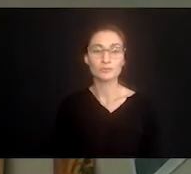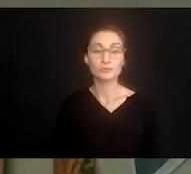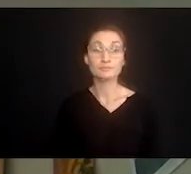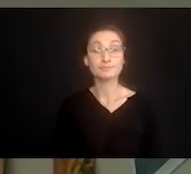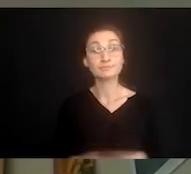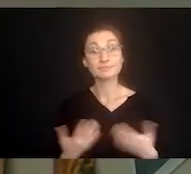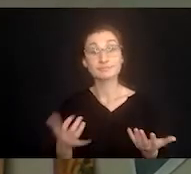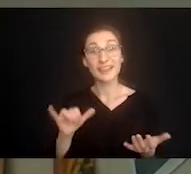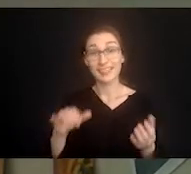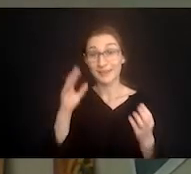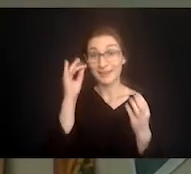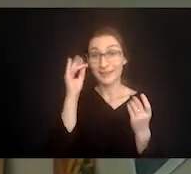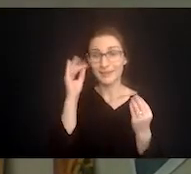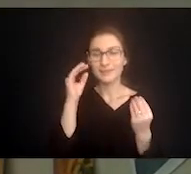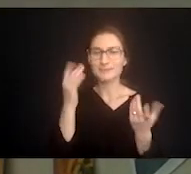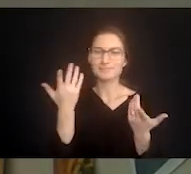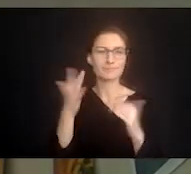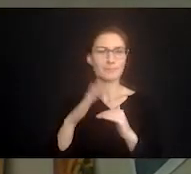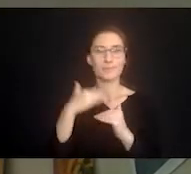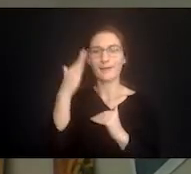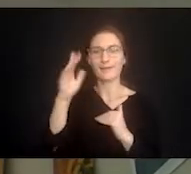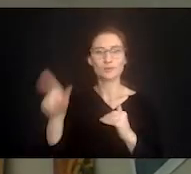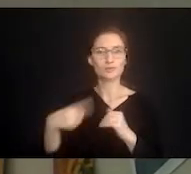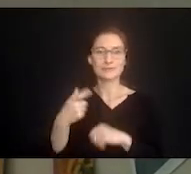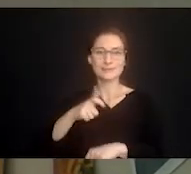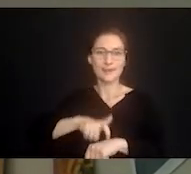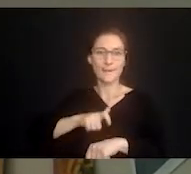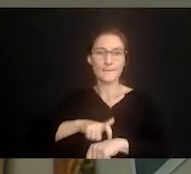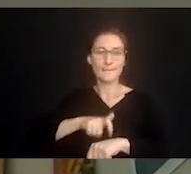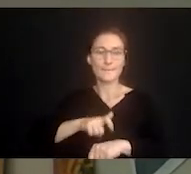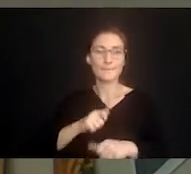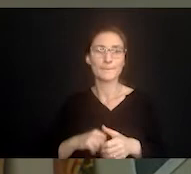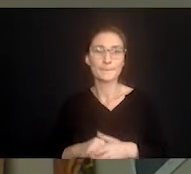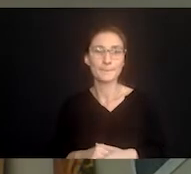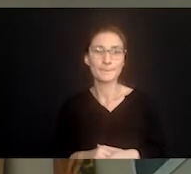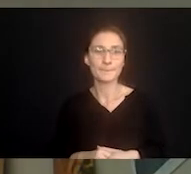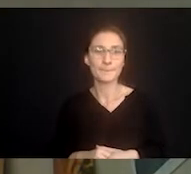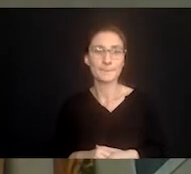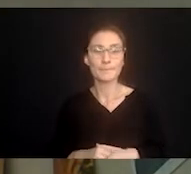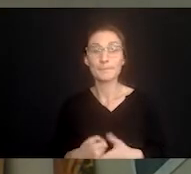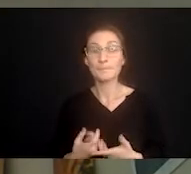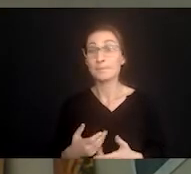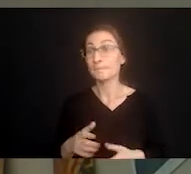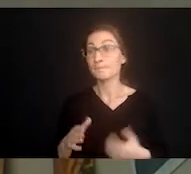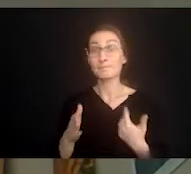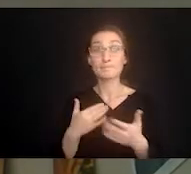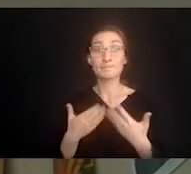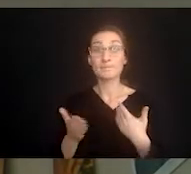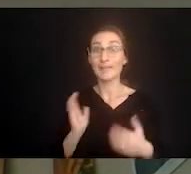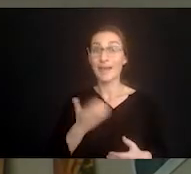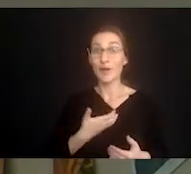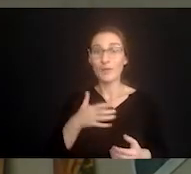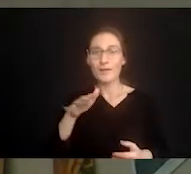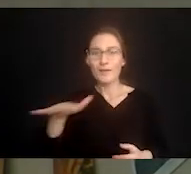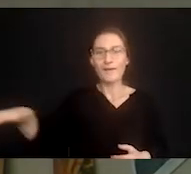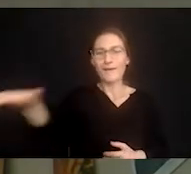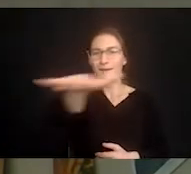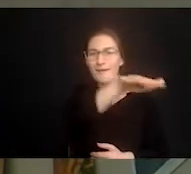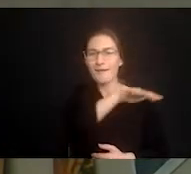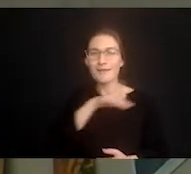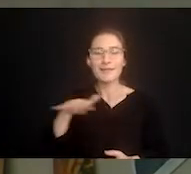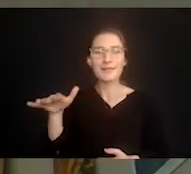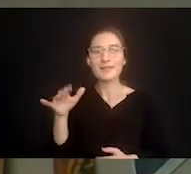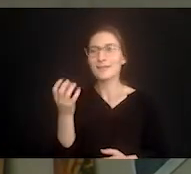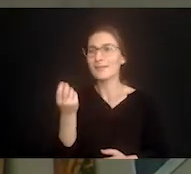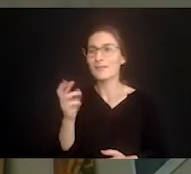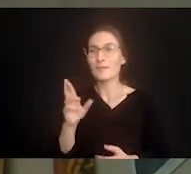Incidentally this thinking goes beyond just time. No matter how hard he tries or how open of a floor plan we have